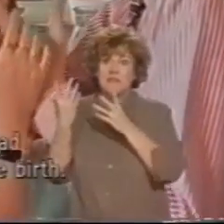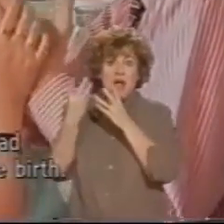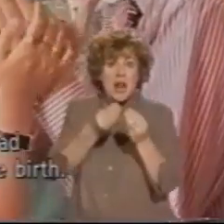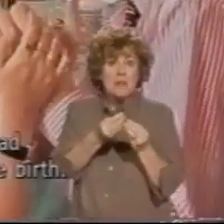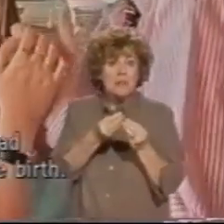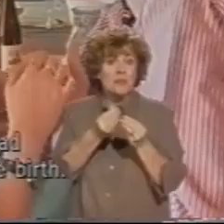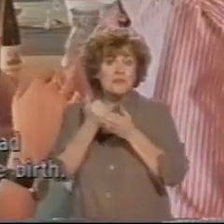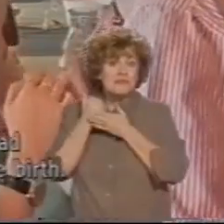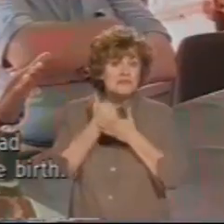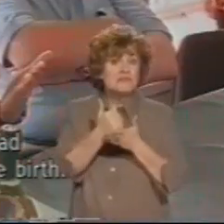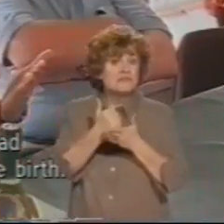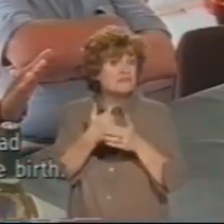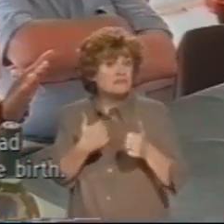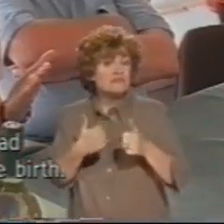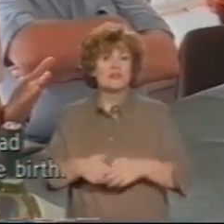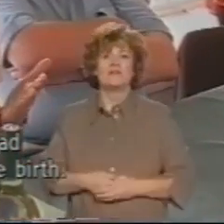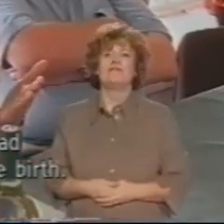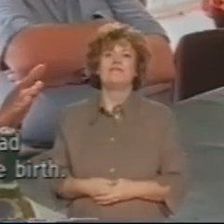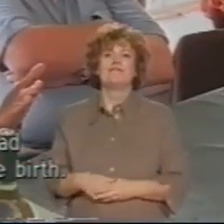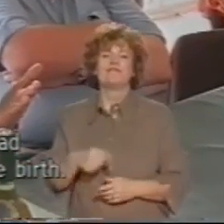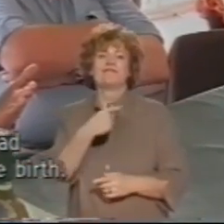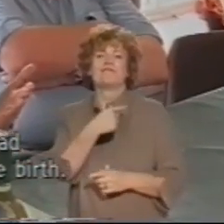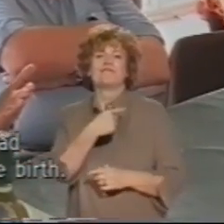I had an interpreter with me at the birth.